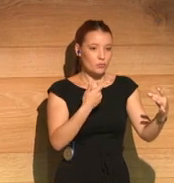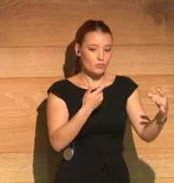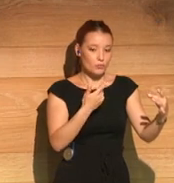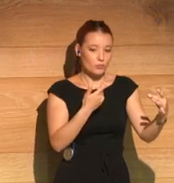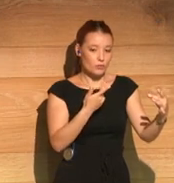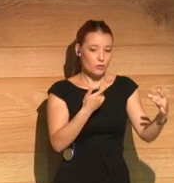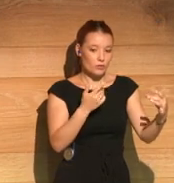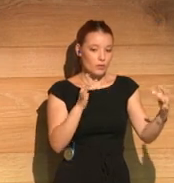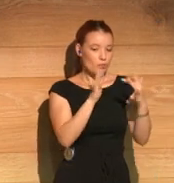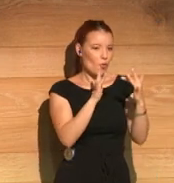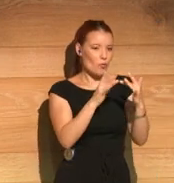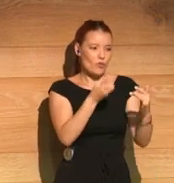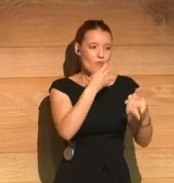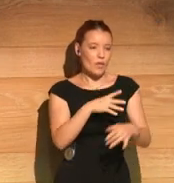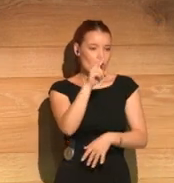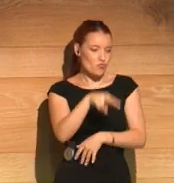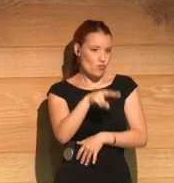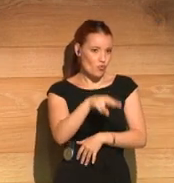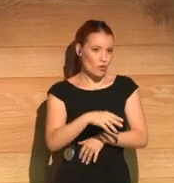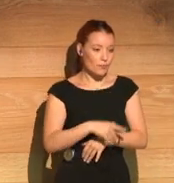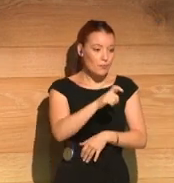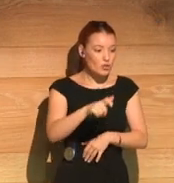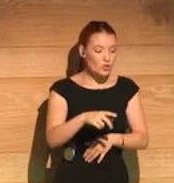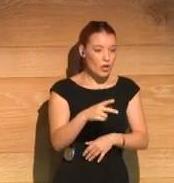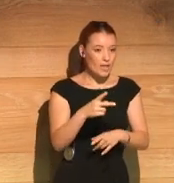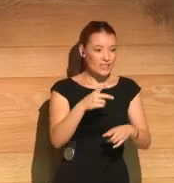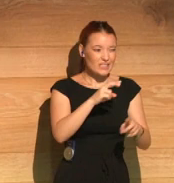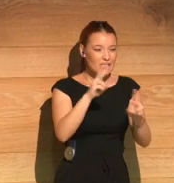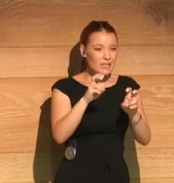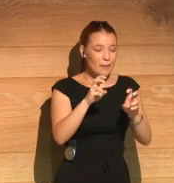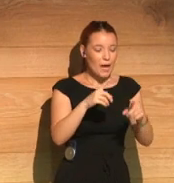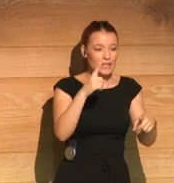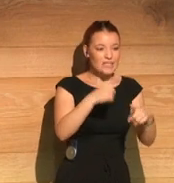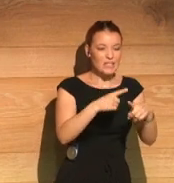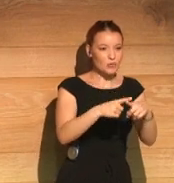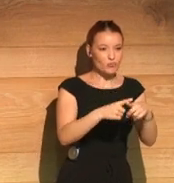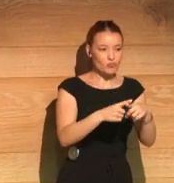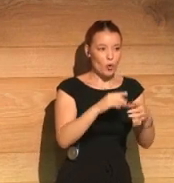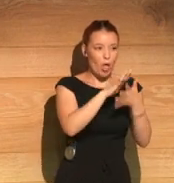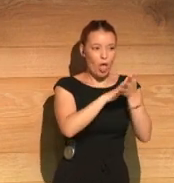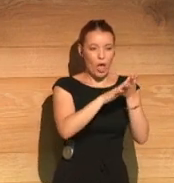a degenerate race. No one talks about sex. And yet they don't think about anything else.